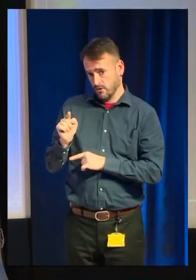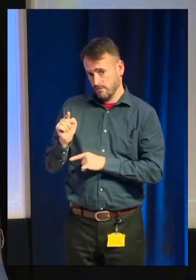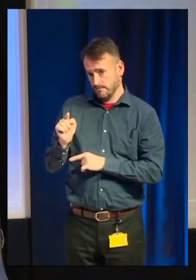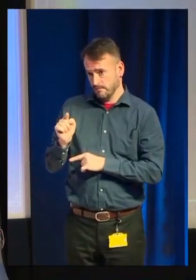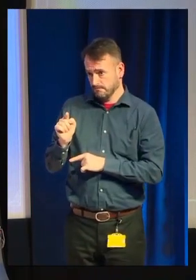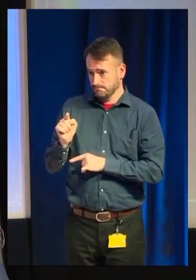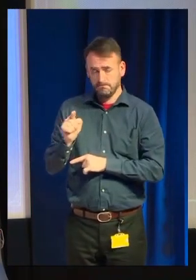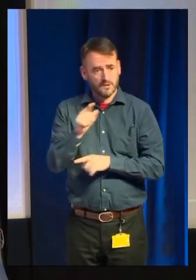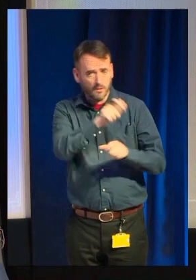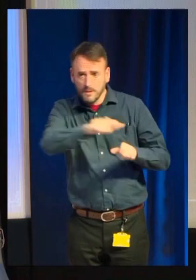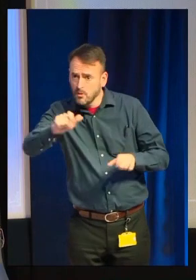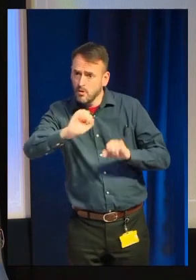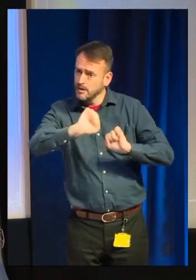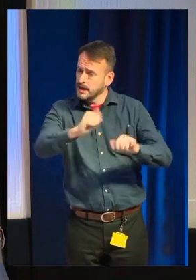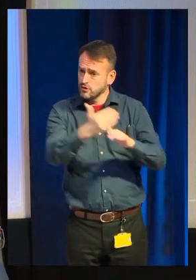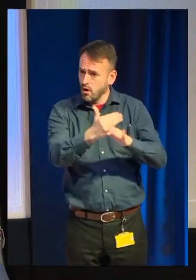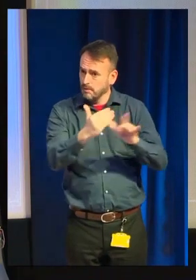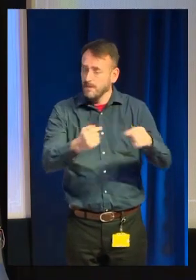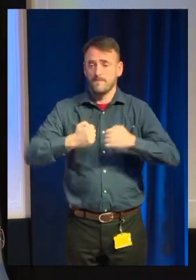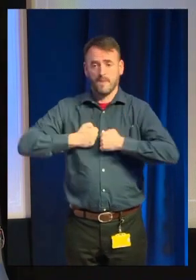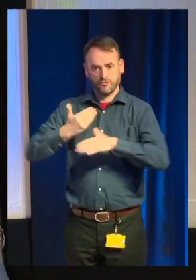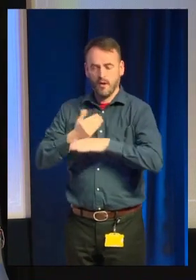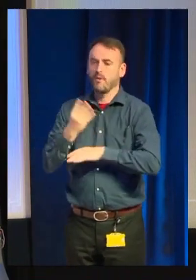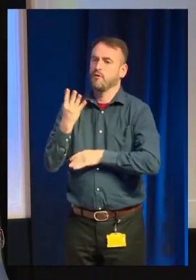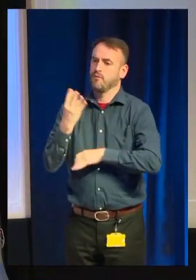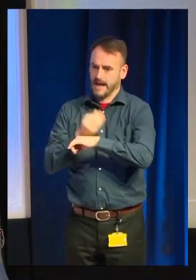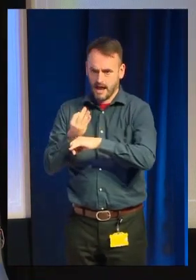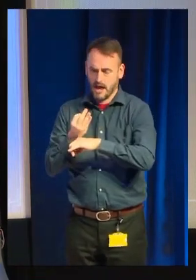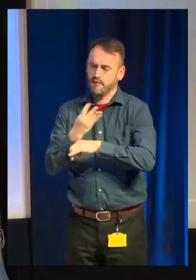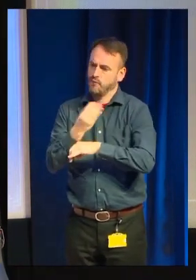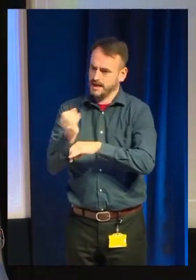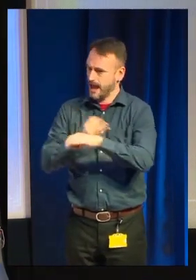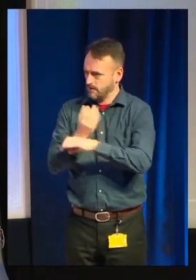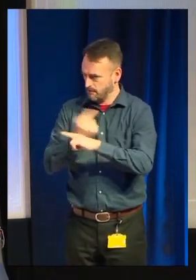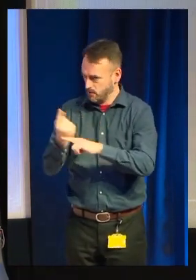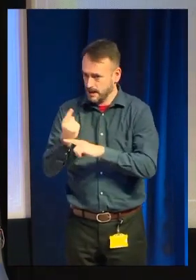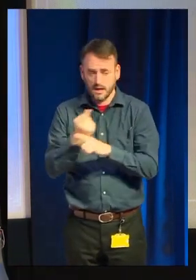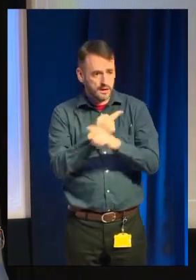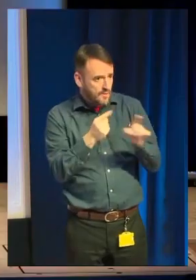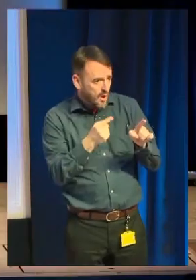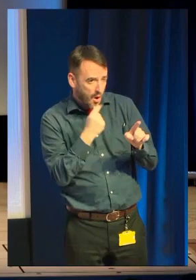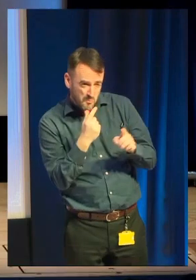time. I do this 40 hours a week. So if that's not what you're about, hopefully something I say will be useful to you today.